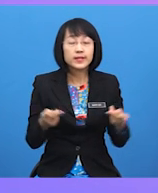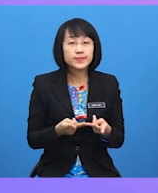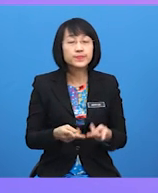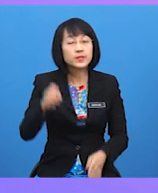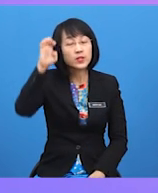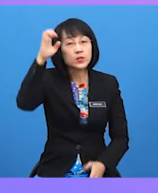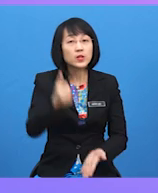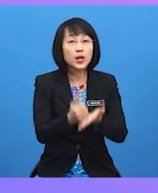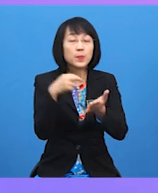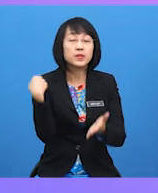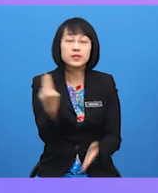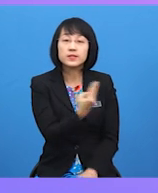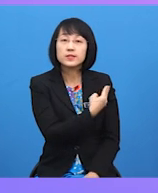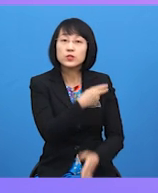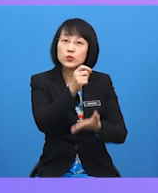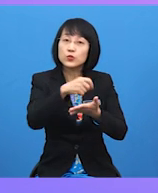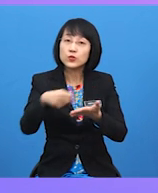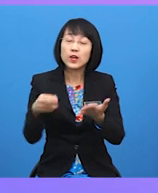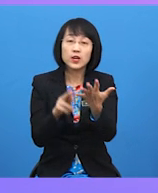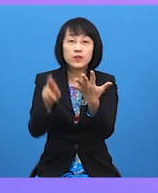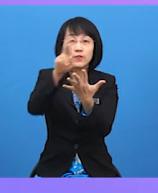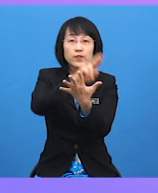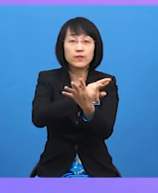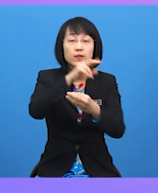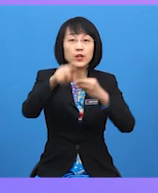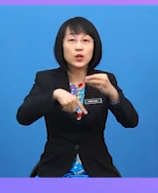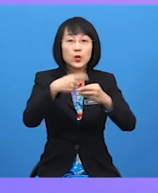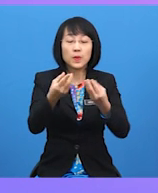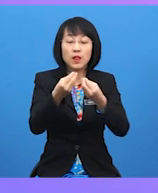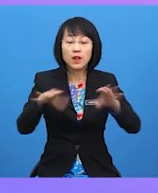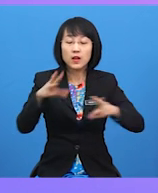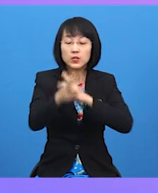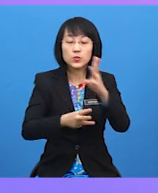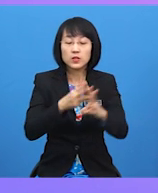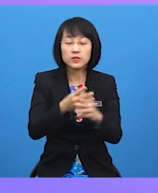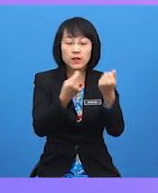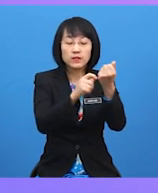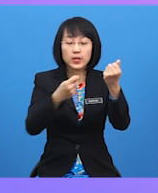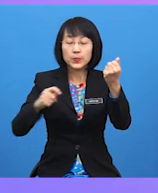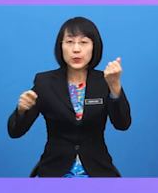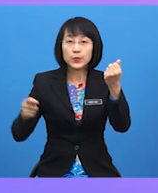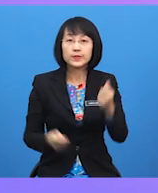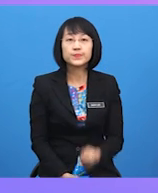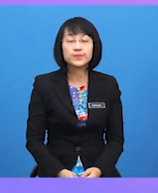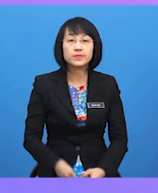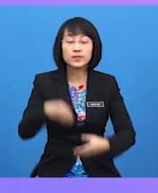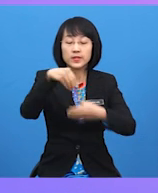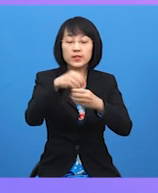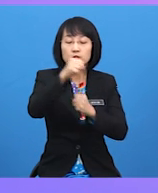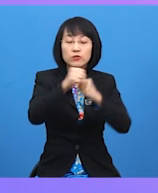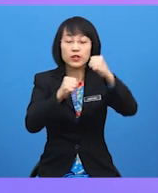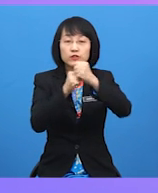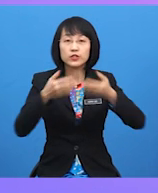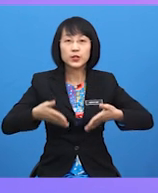He also helped us to write a review about the lost world of Tambun in a structured